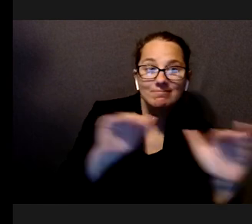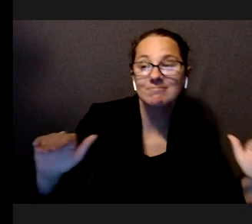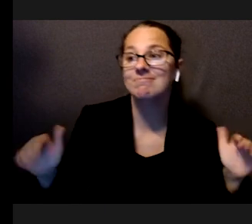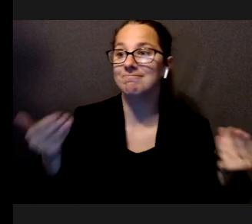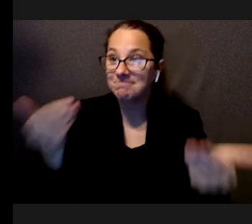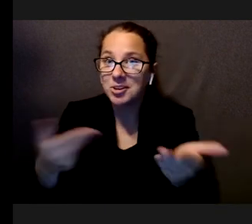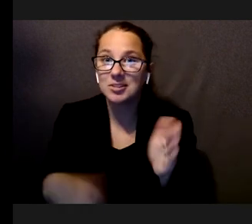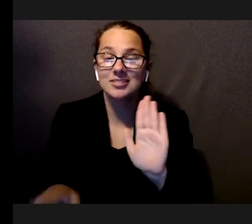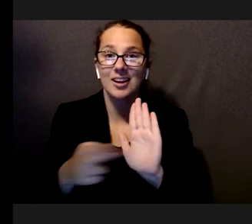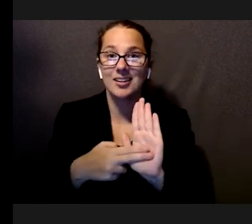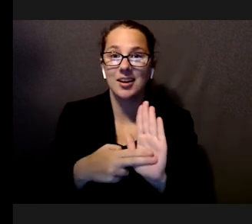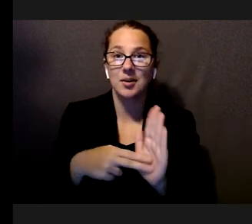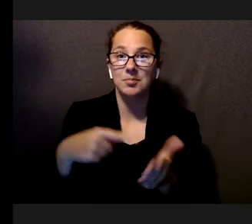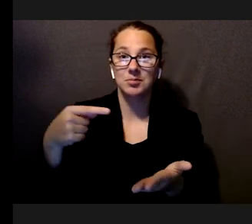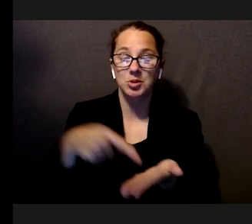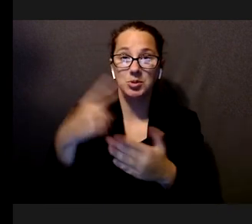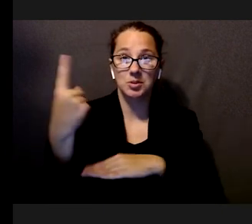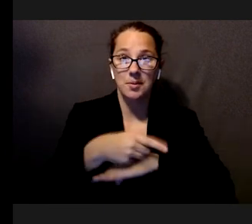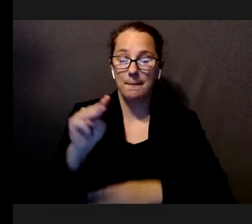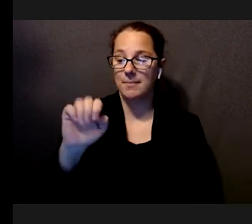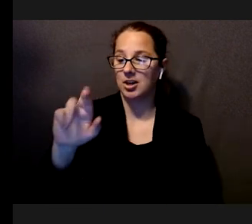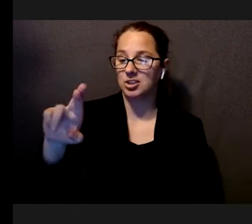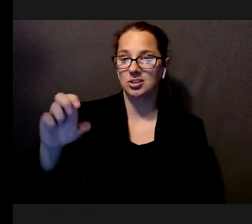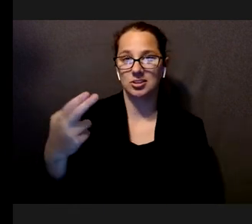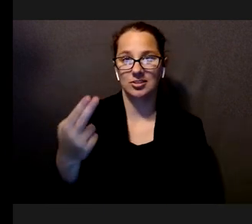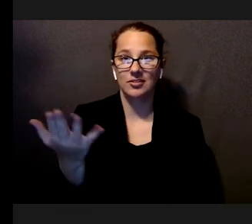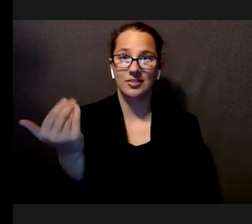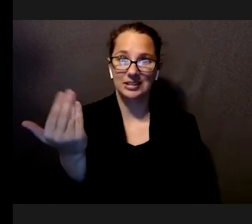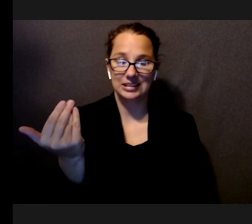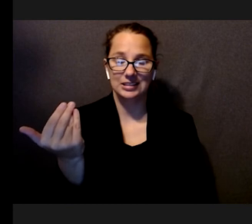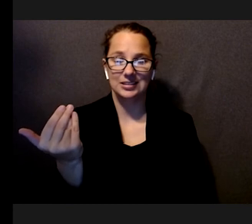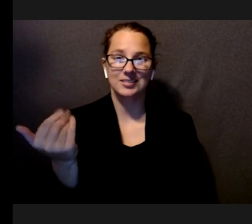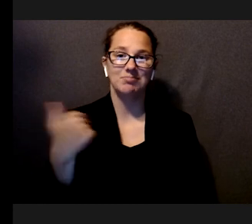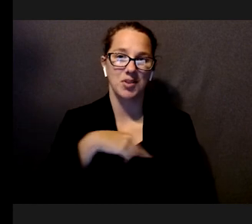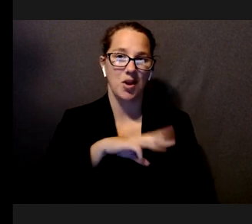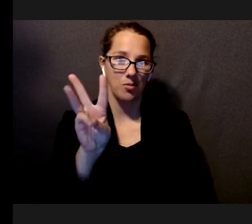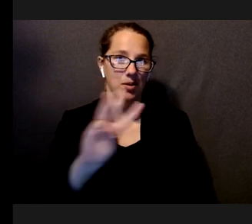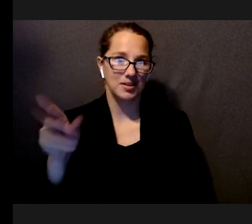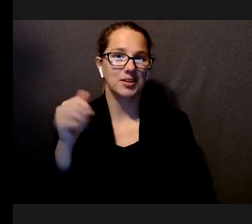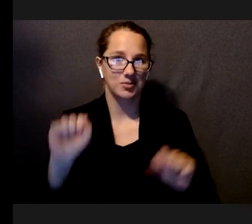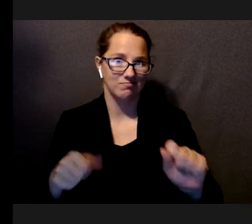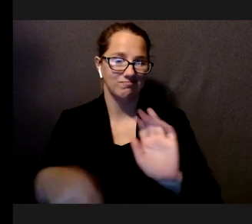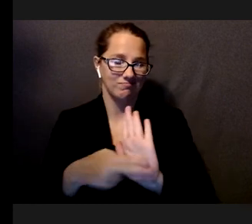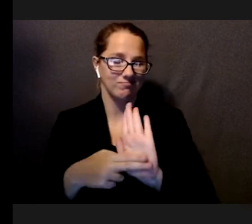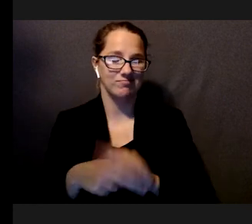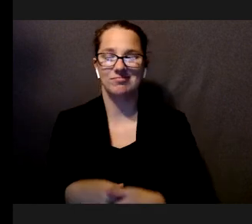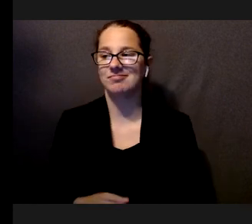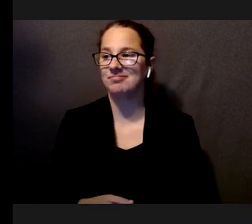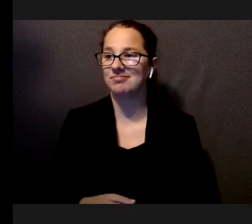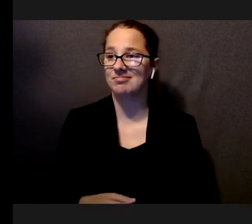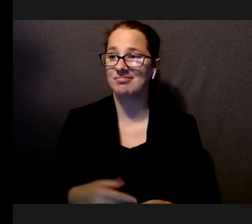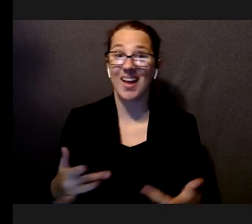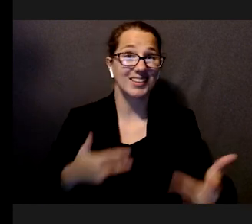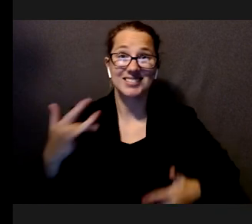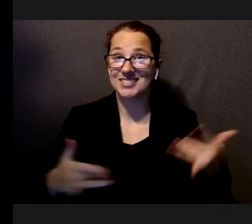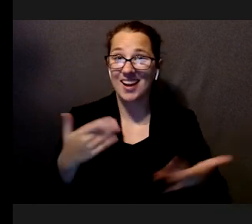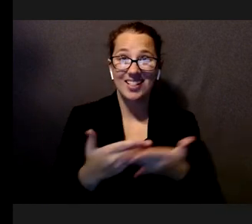sign up. The deadline is March 15th. Again, go to the website, XRAccess.org. So, lots of exciting things ahead.